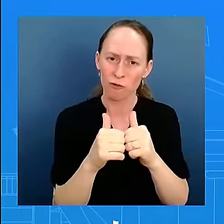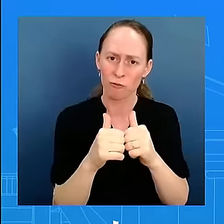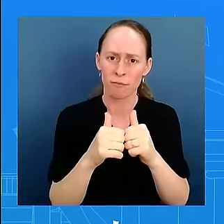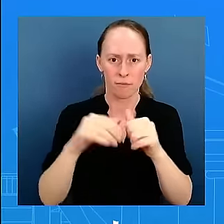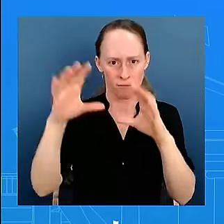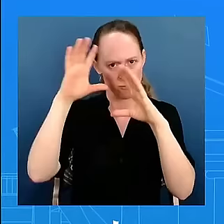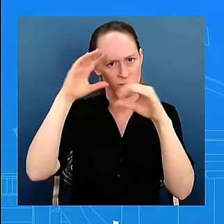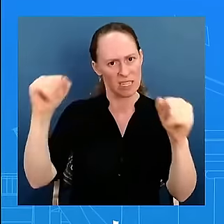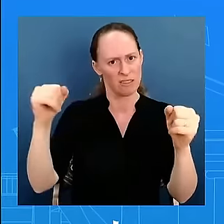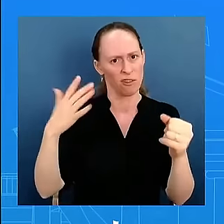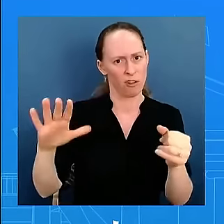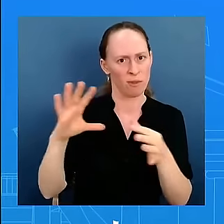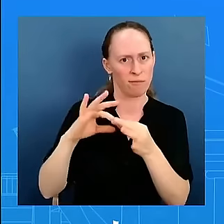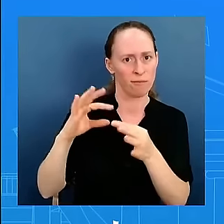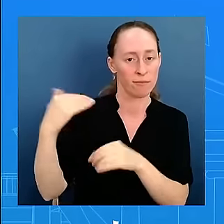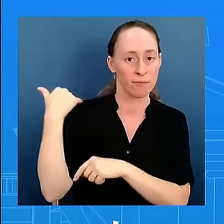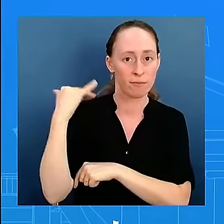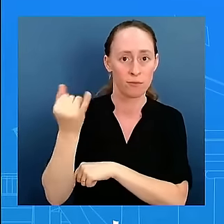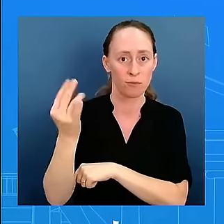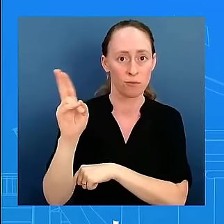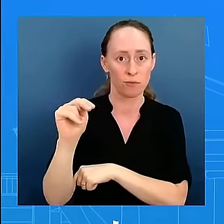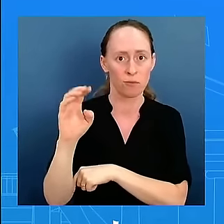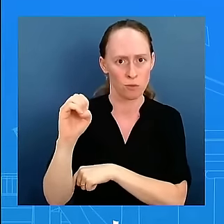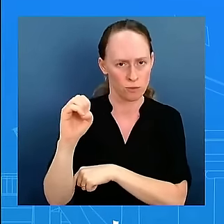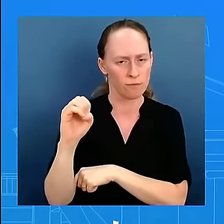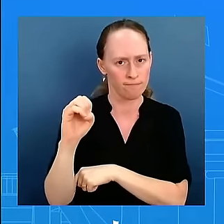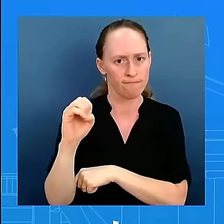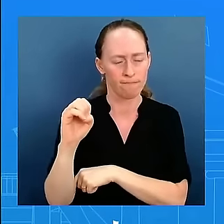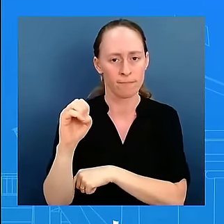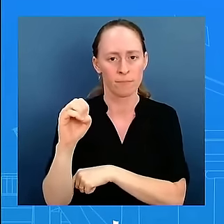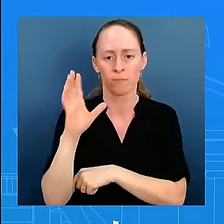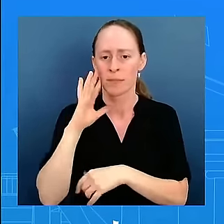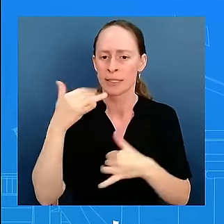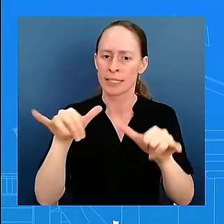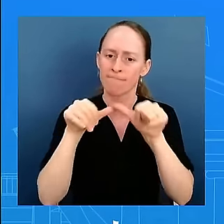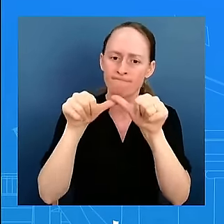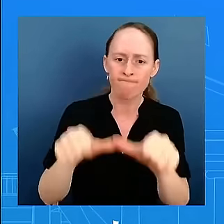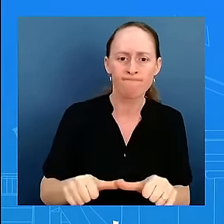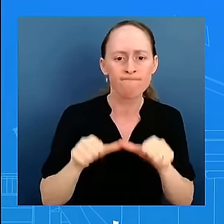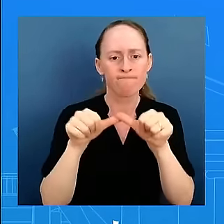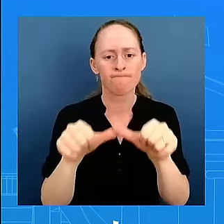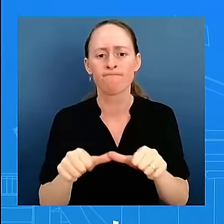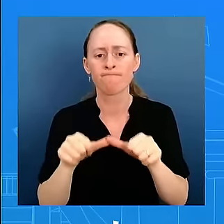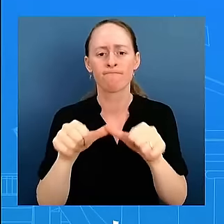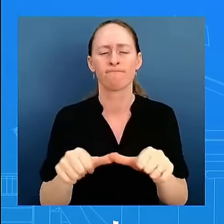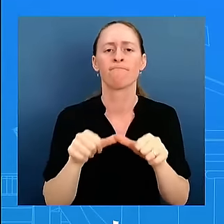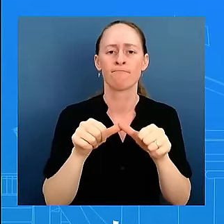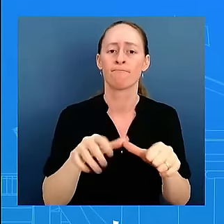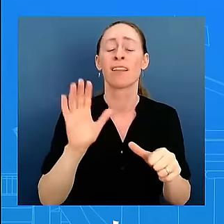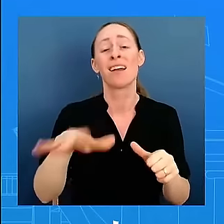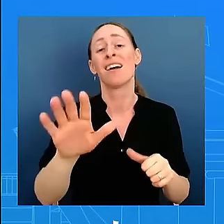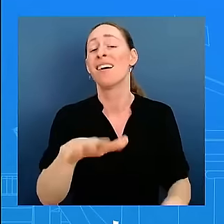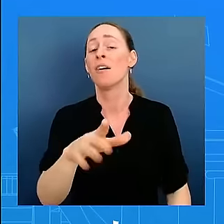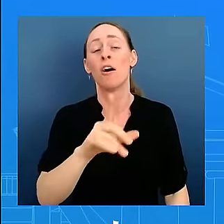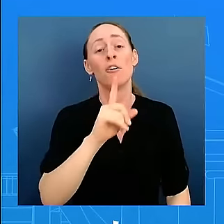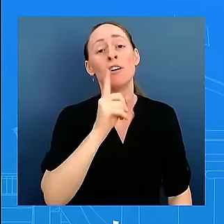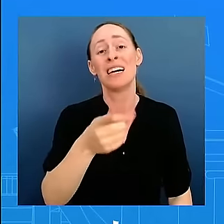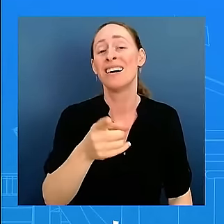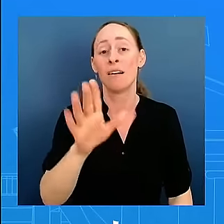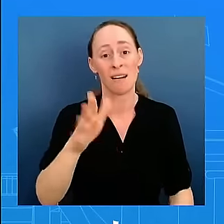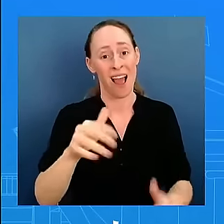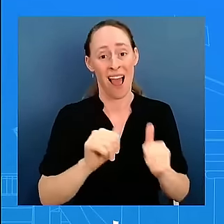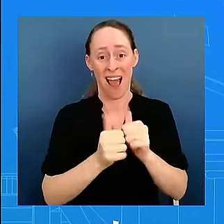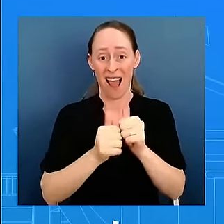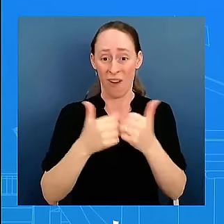to do look the way to get to deal with a broken immigration system is to get legislative